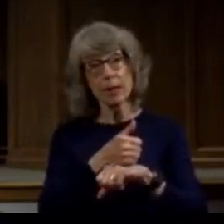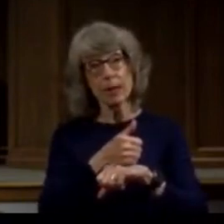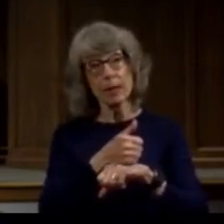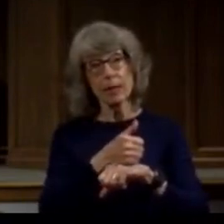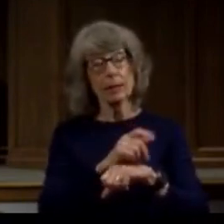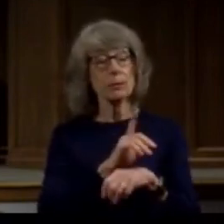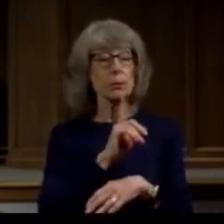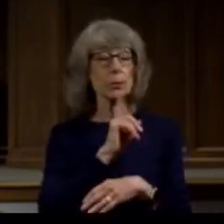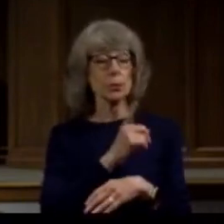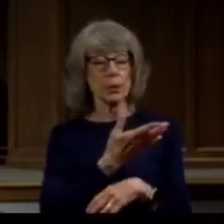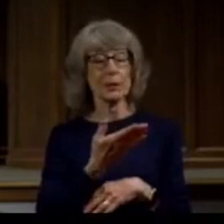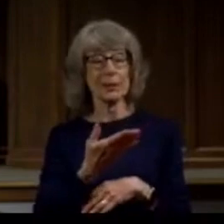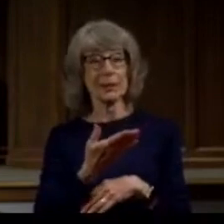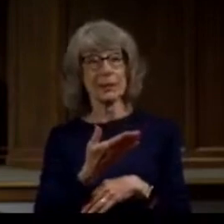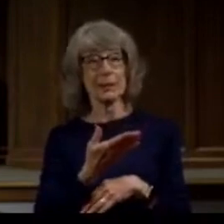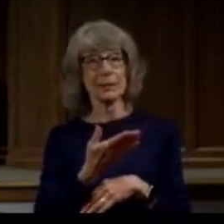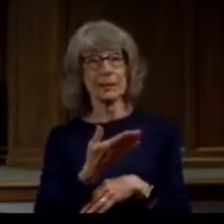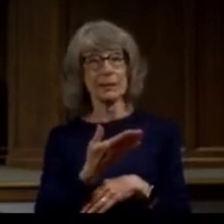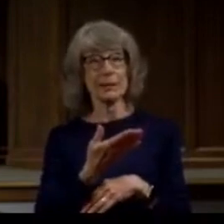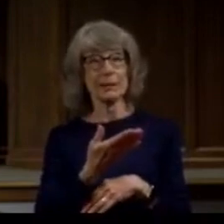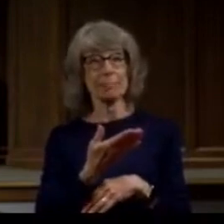of the counterfeit